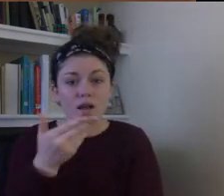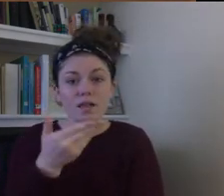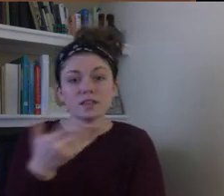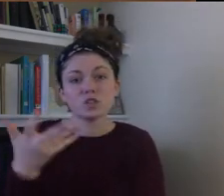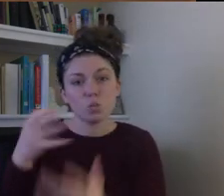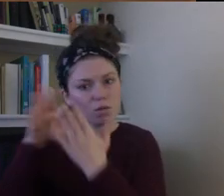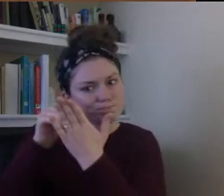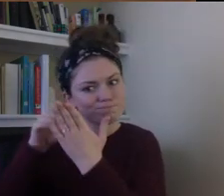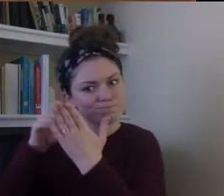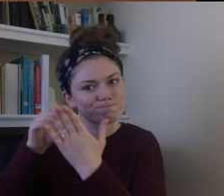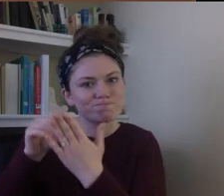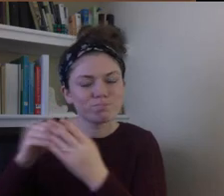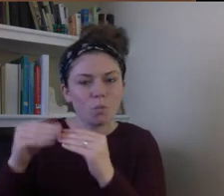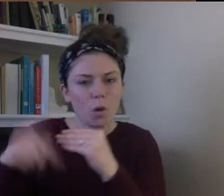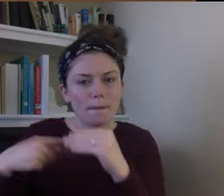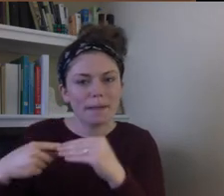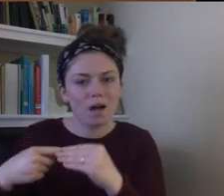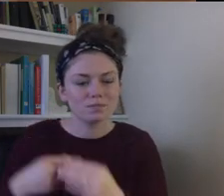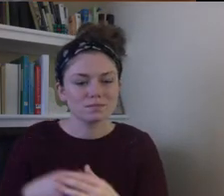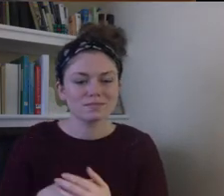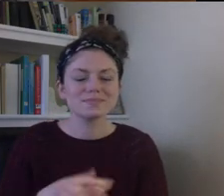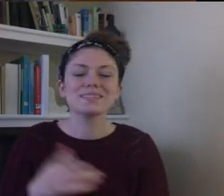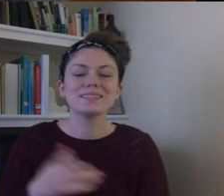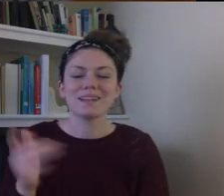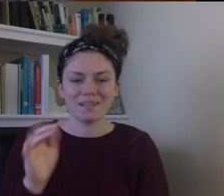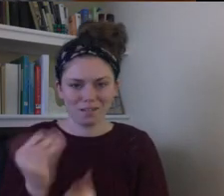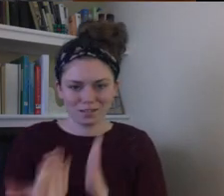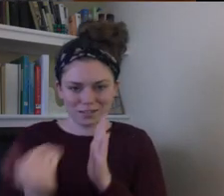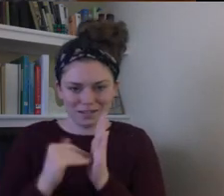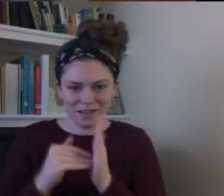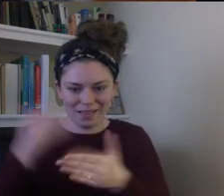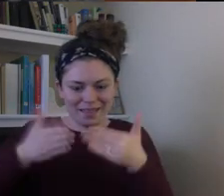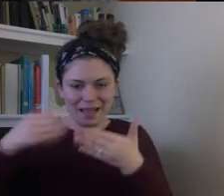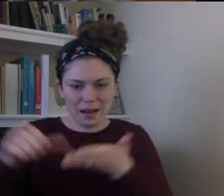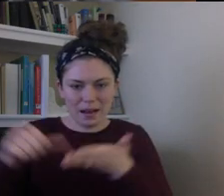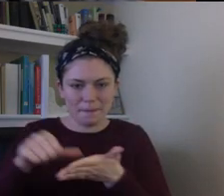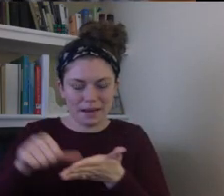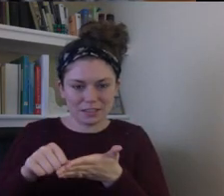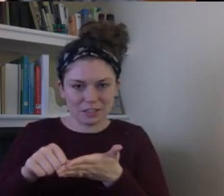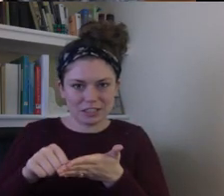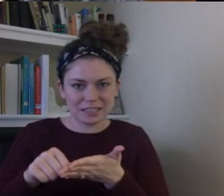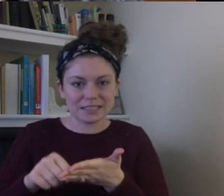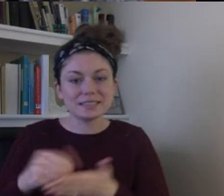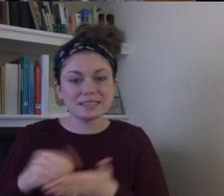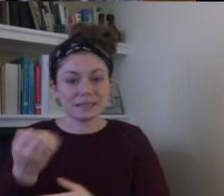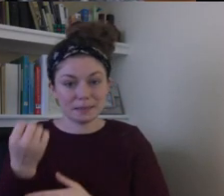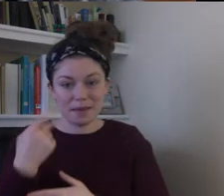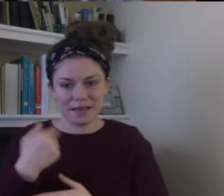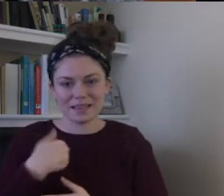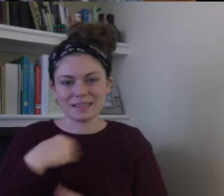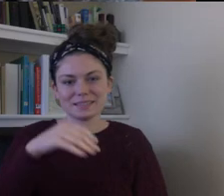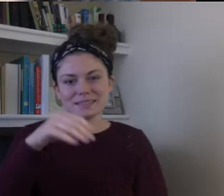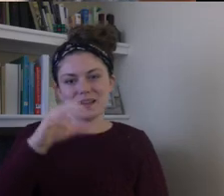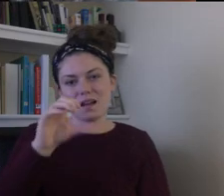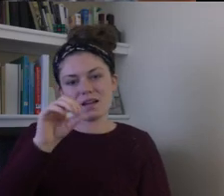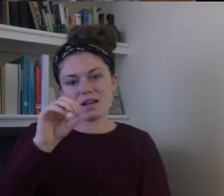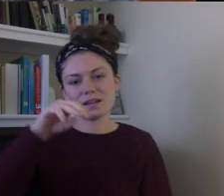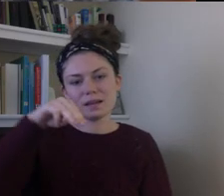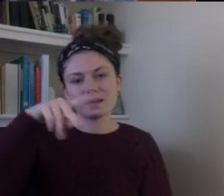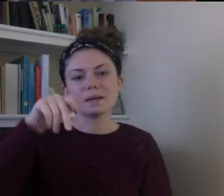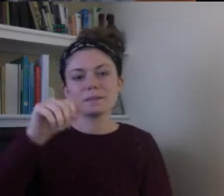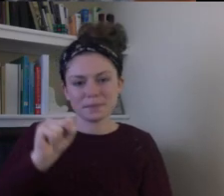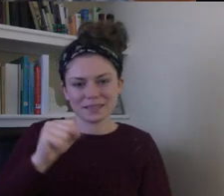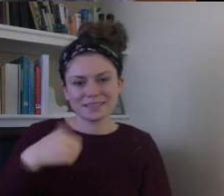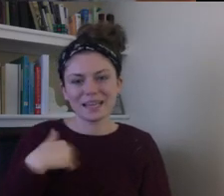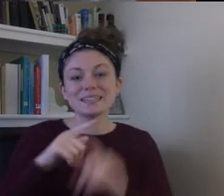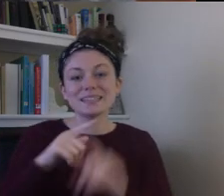read more about in books. And then again, here's the end pages. And then on the back he has a compass rose that shows the directions of